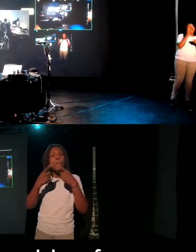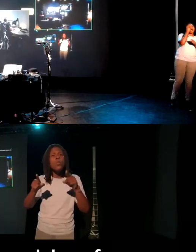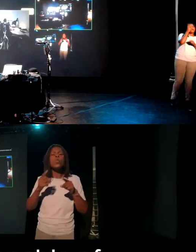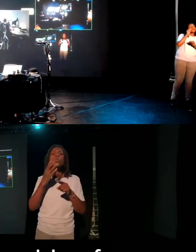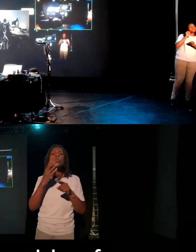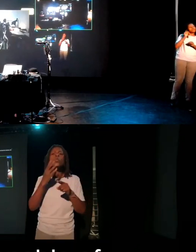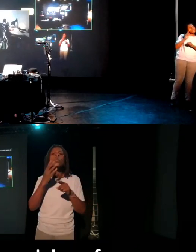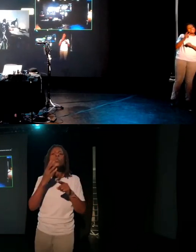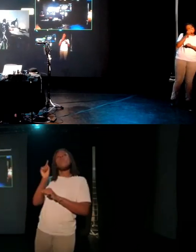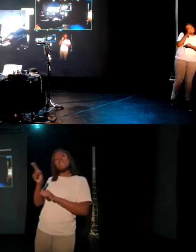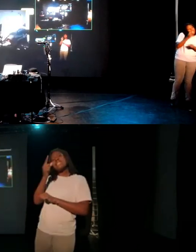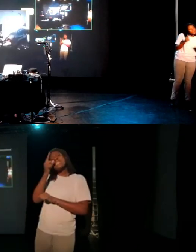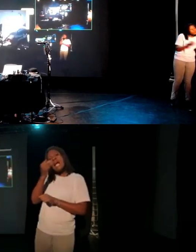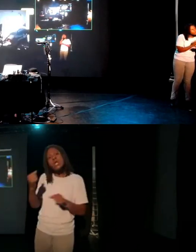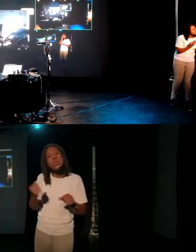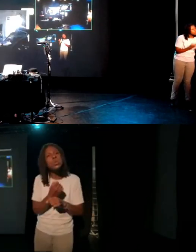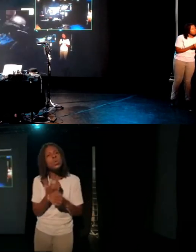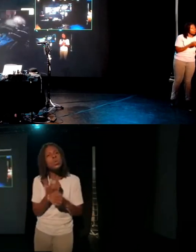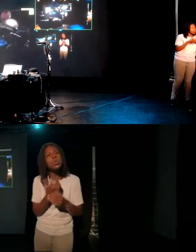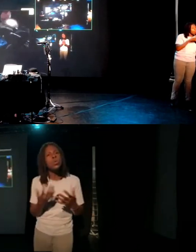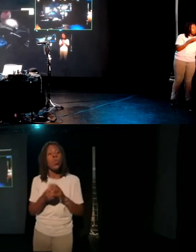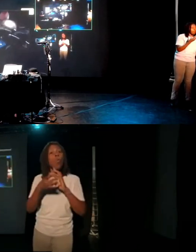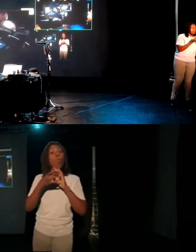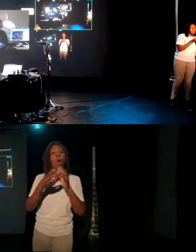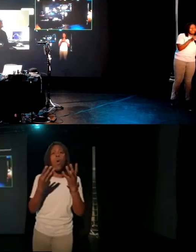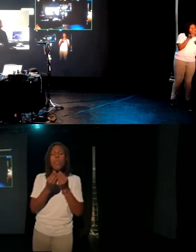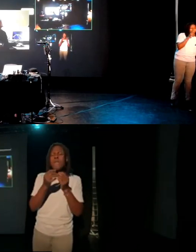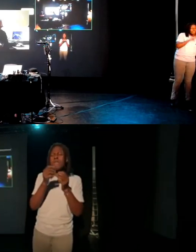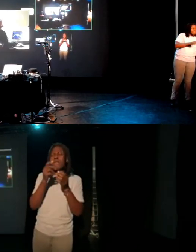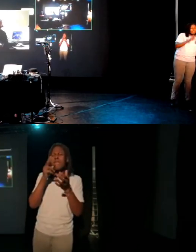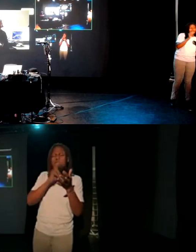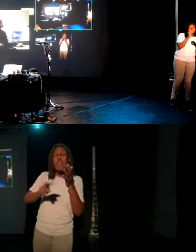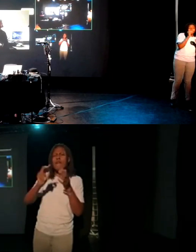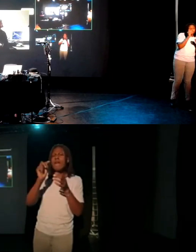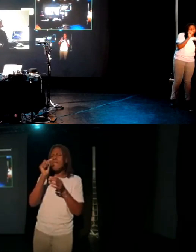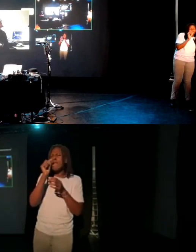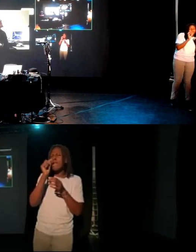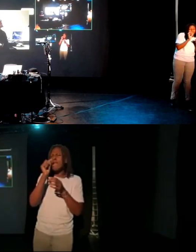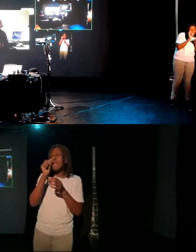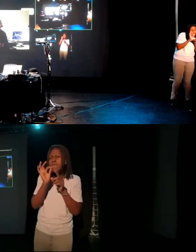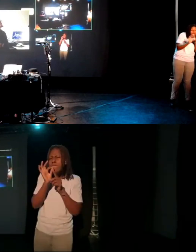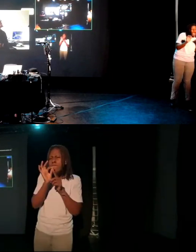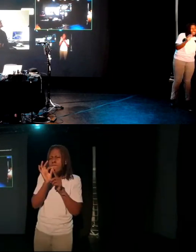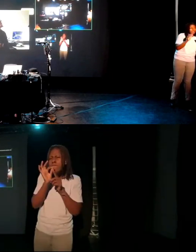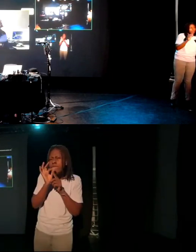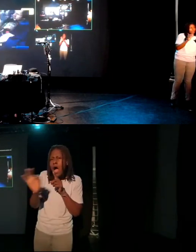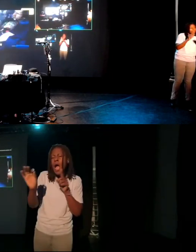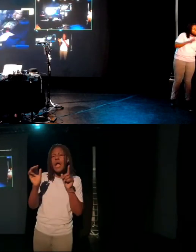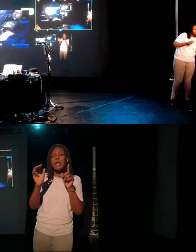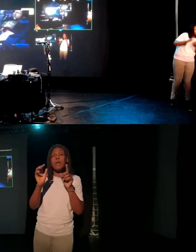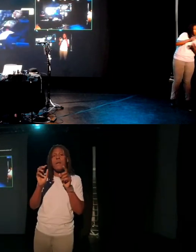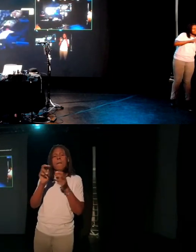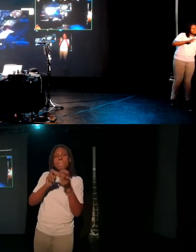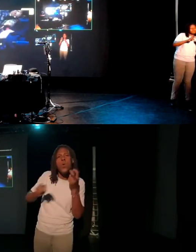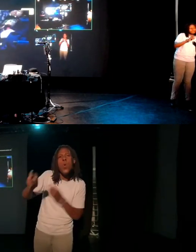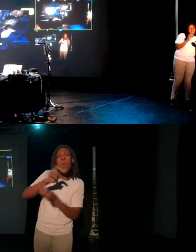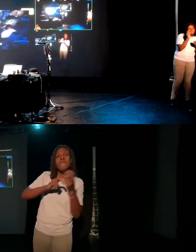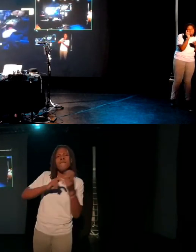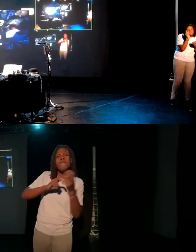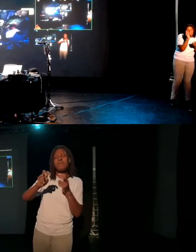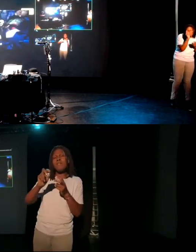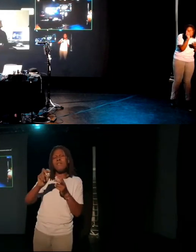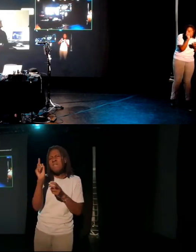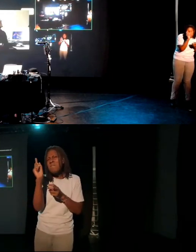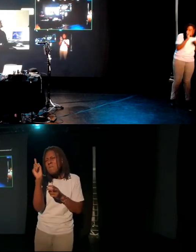Andy was capable of doing. working with very, very fine movements to start with, so Andy moving, you know, sort of literally being able to move his finger like half a